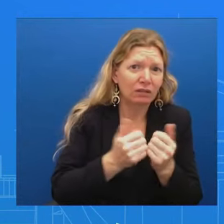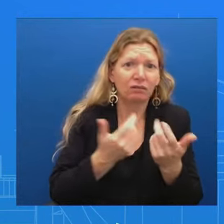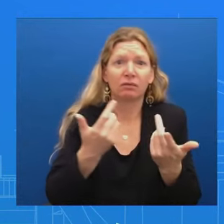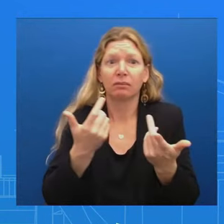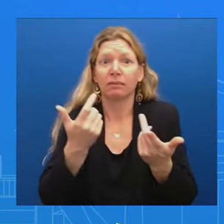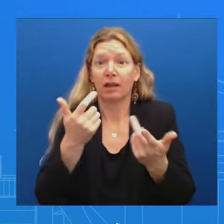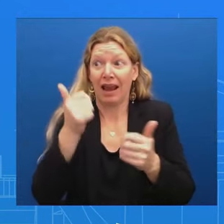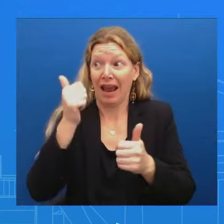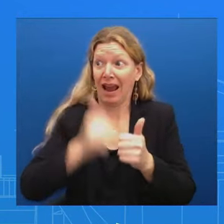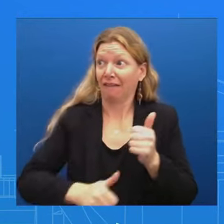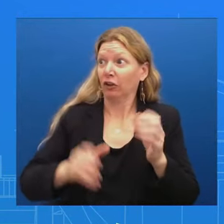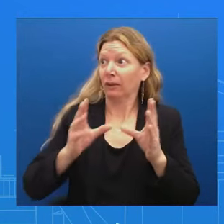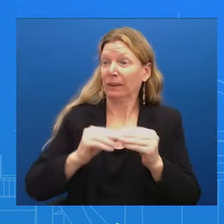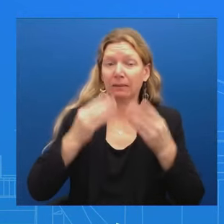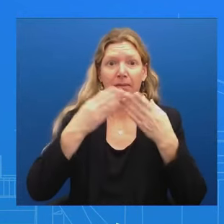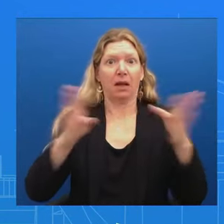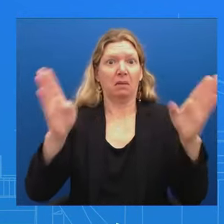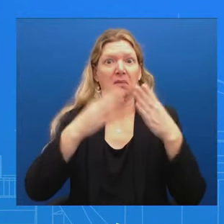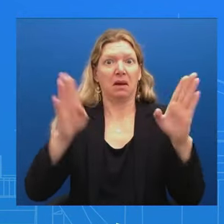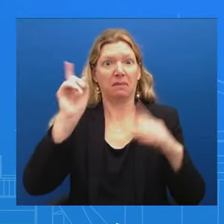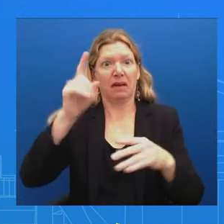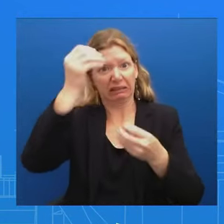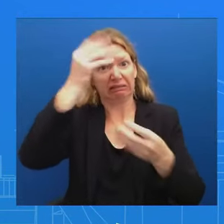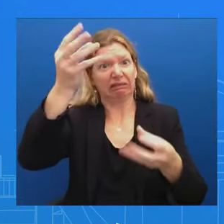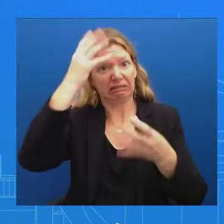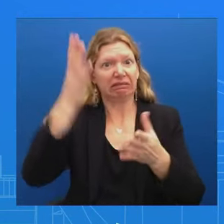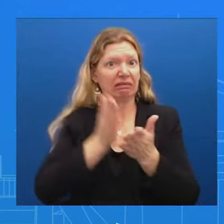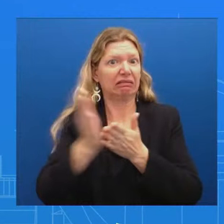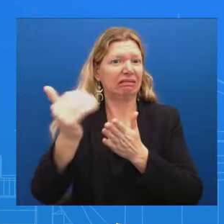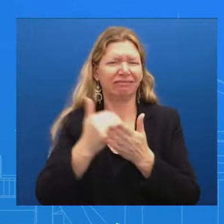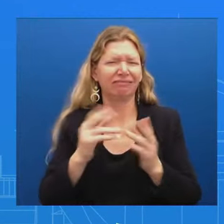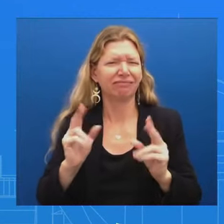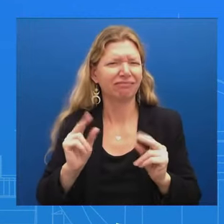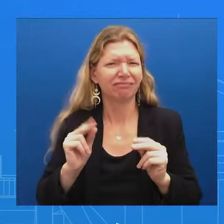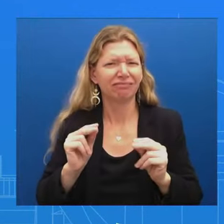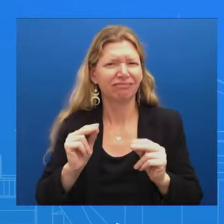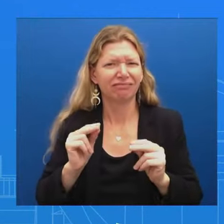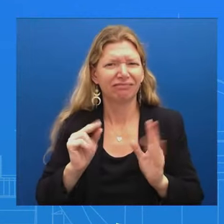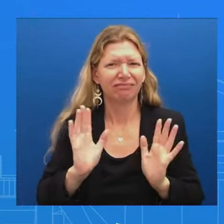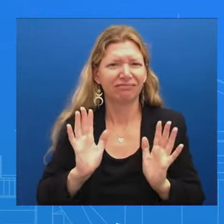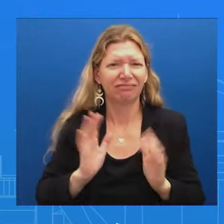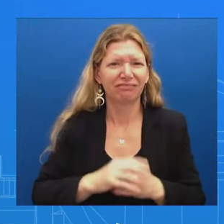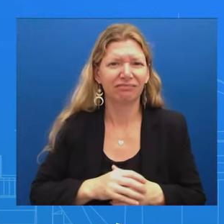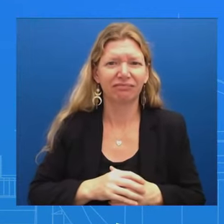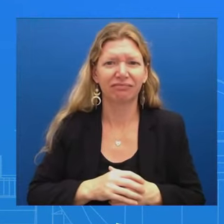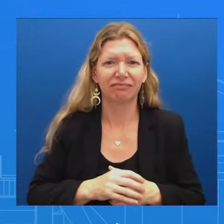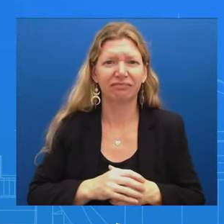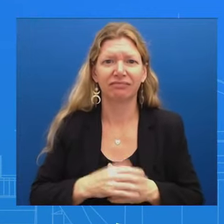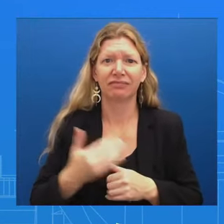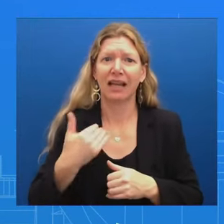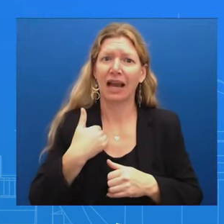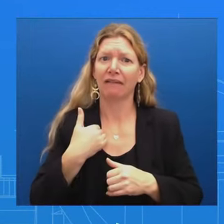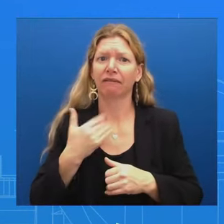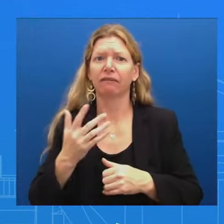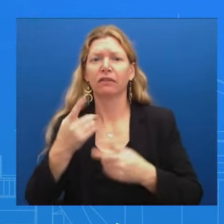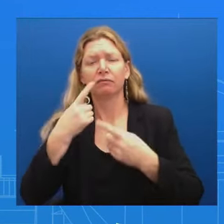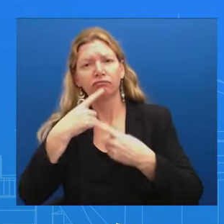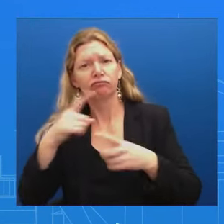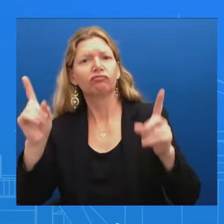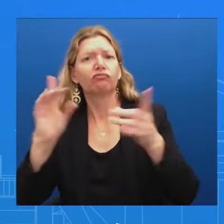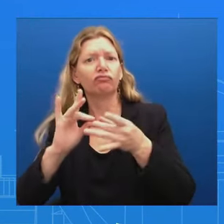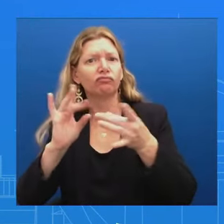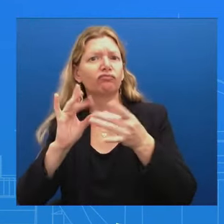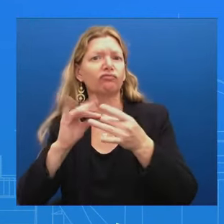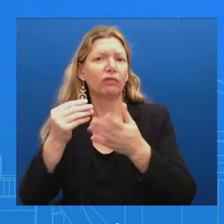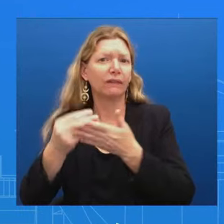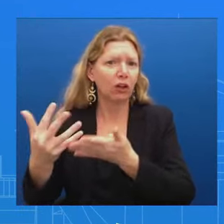is Formal remarks There is The press pool tends to be in the room Or is in the room Private meetings are different And so